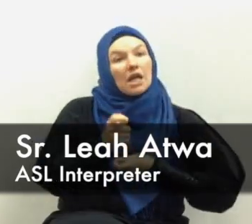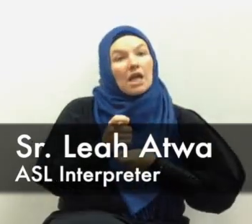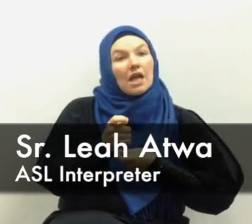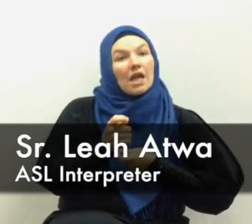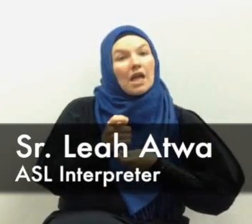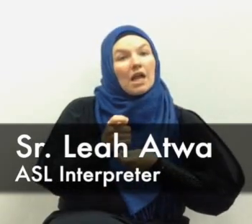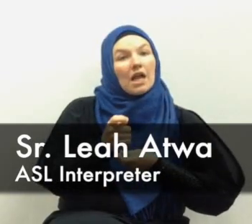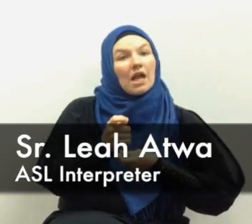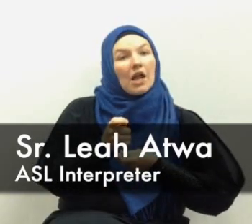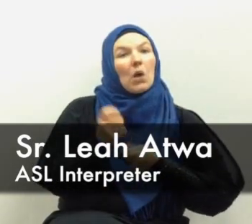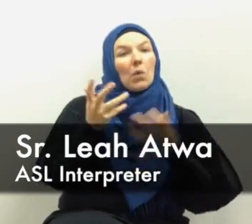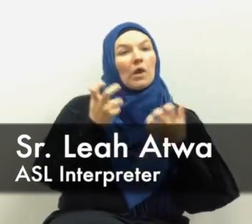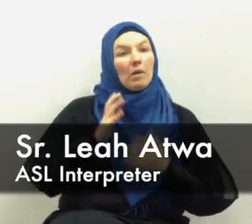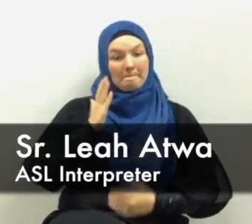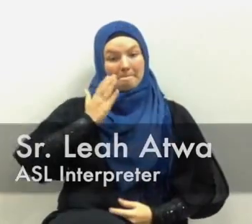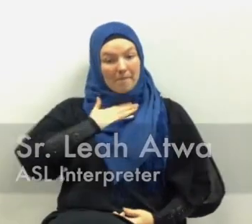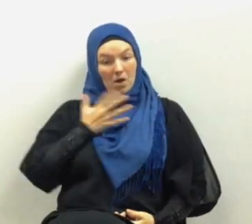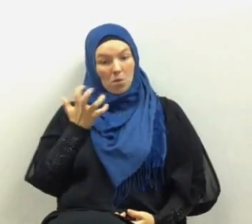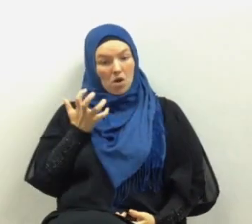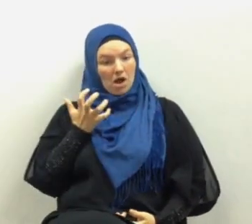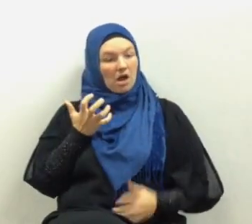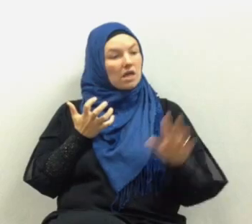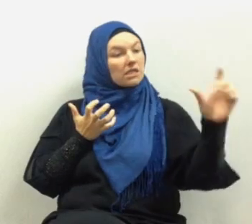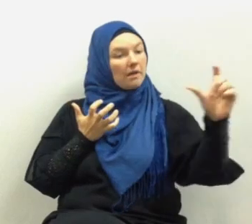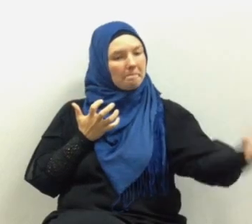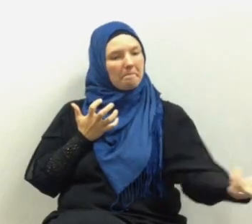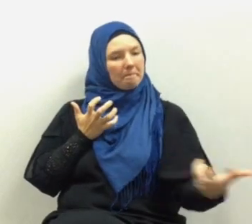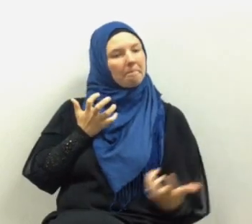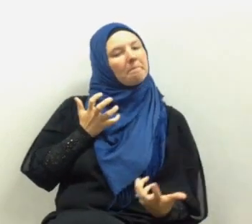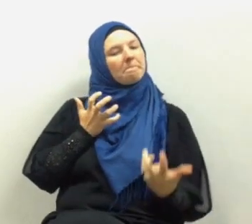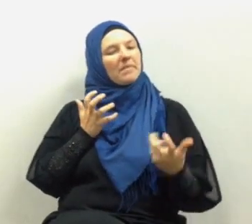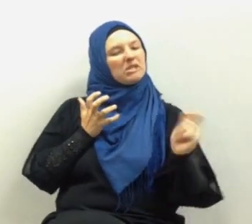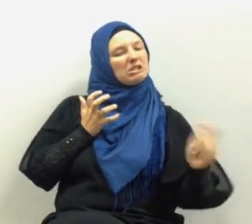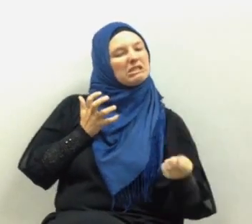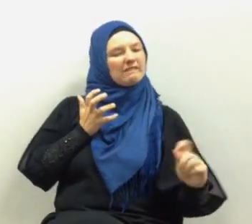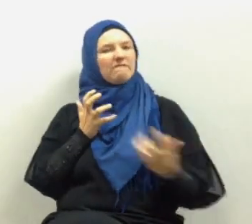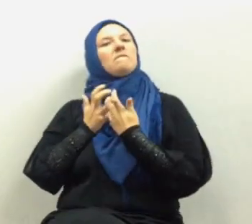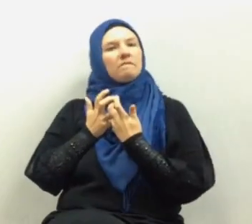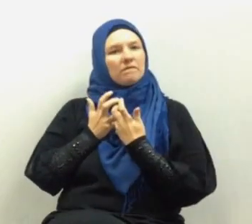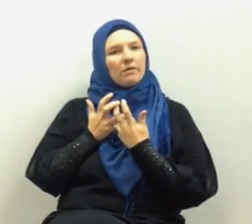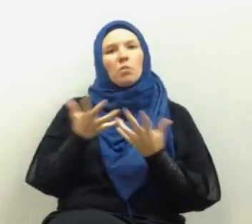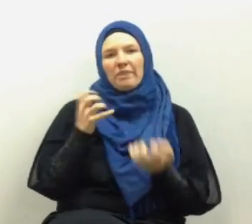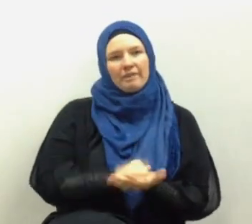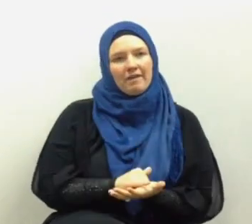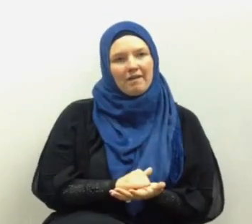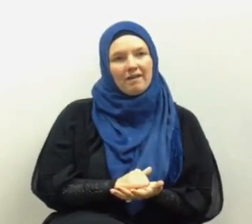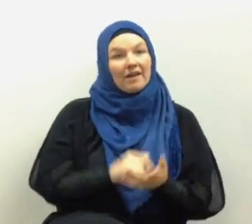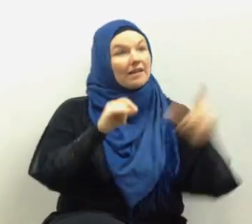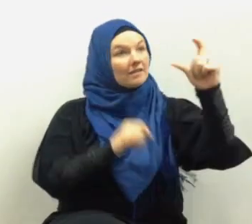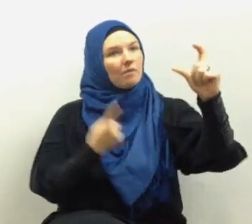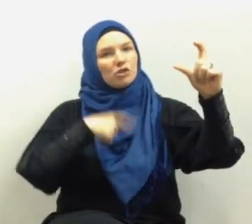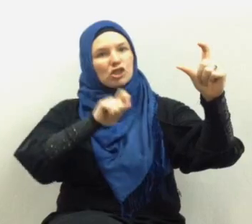we want to retrofit Islam to our desires you know what retrofitting is